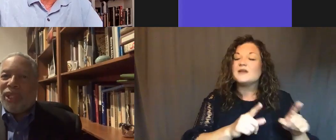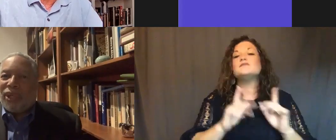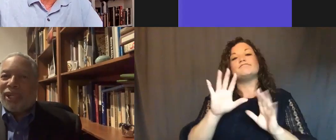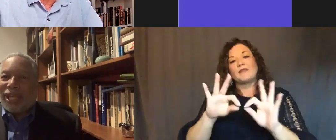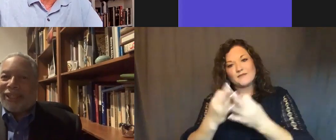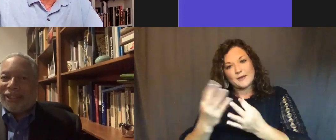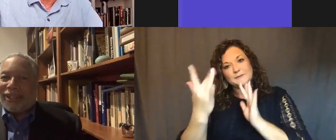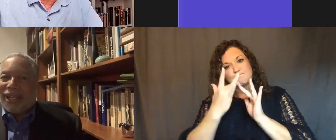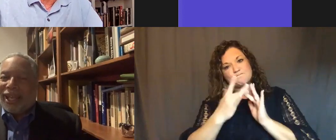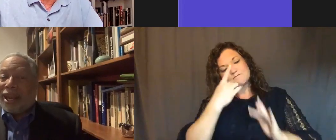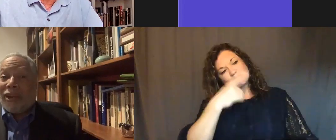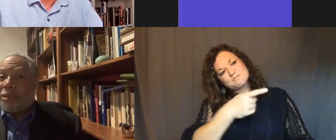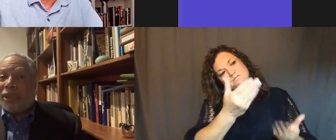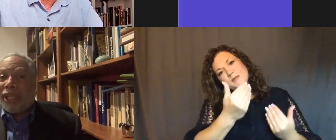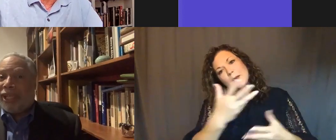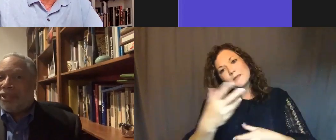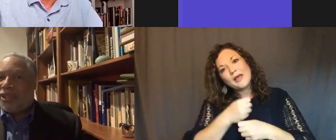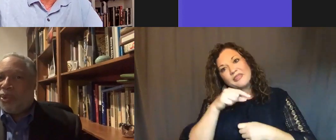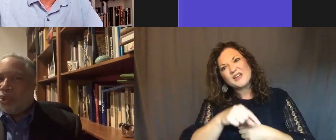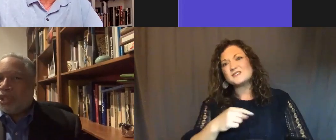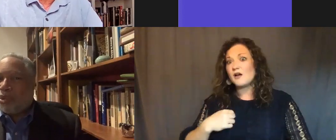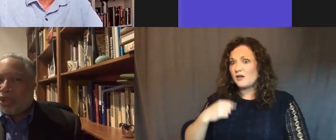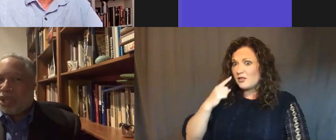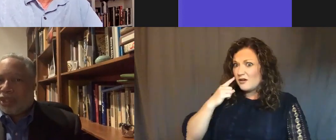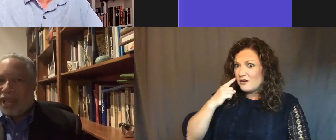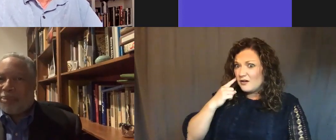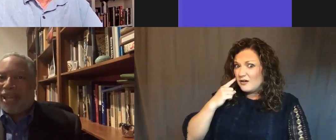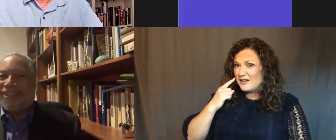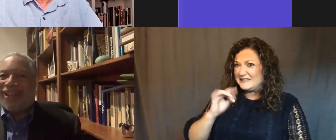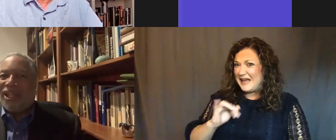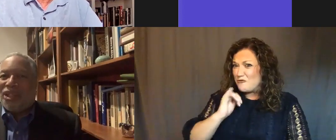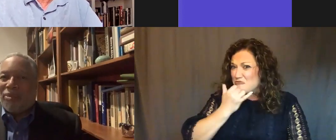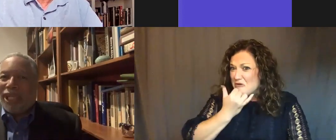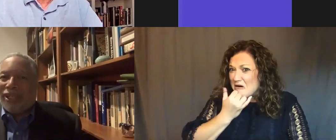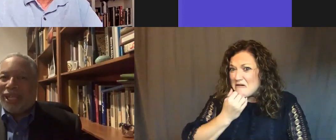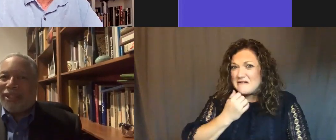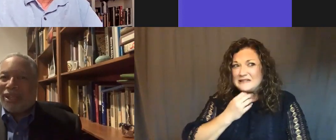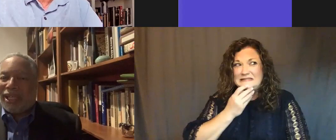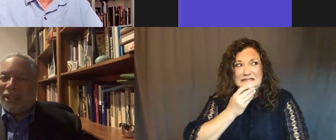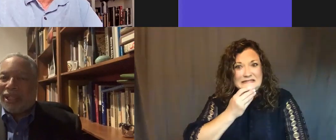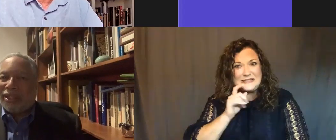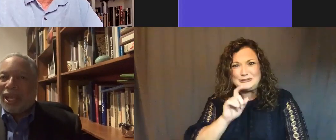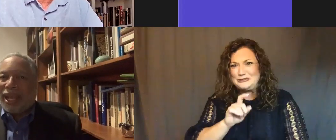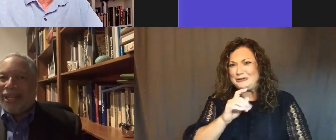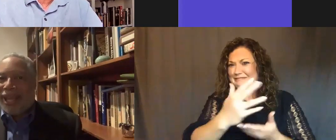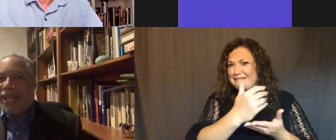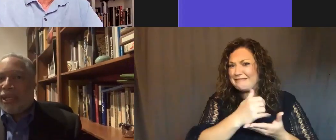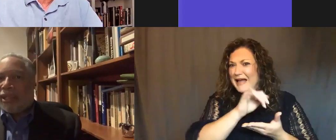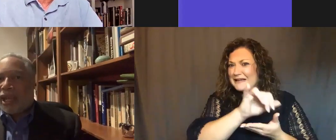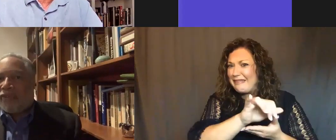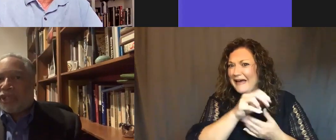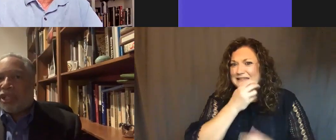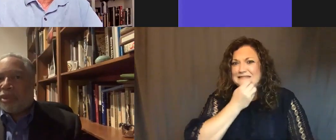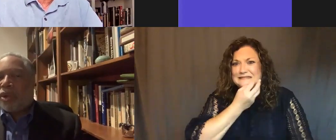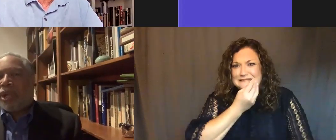will you collect this? And I remember thinking, is this ghoulish? We talked a lot about that. Should we collect these kind of things? And then